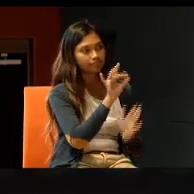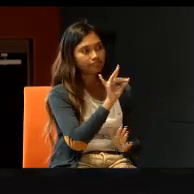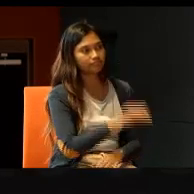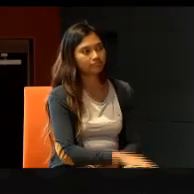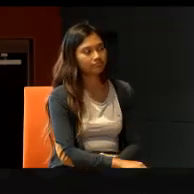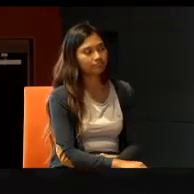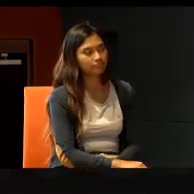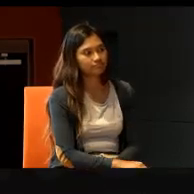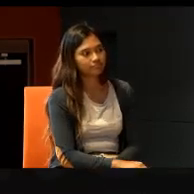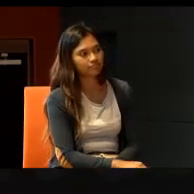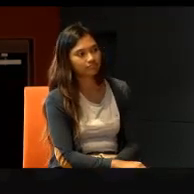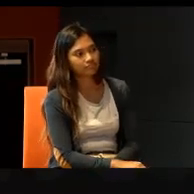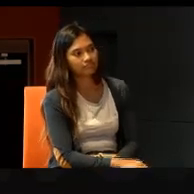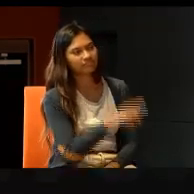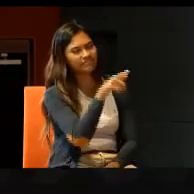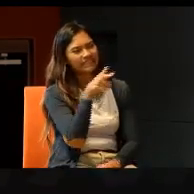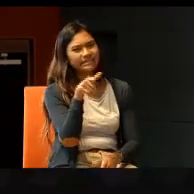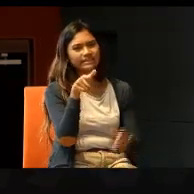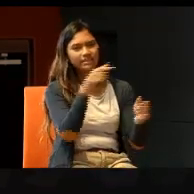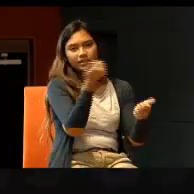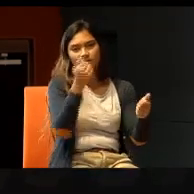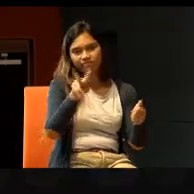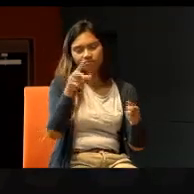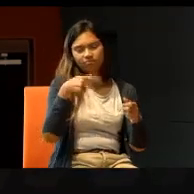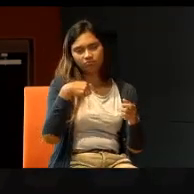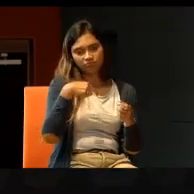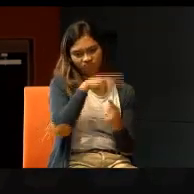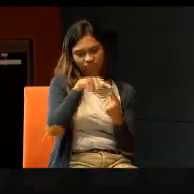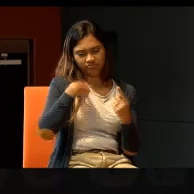ability? At the time, was quite young. So,